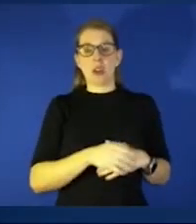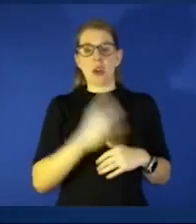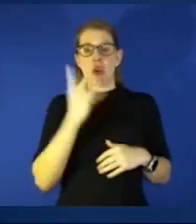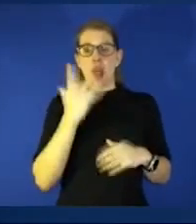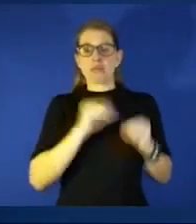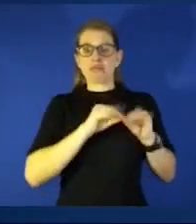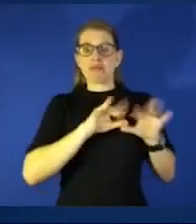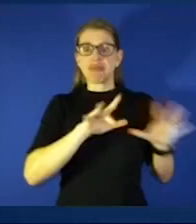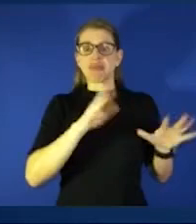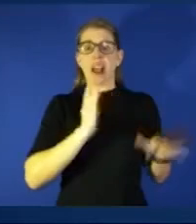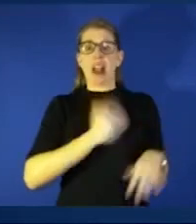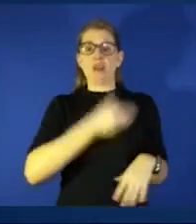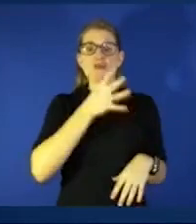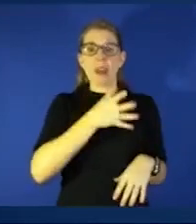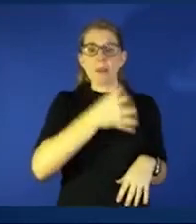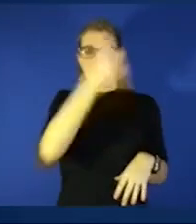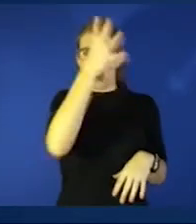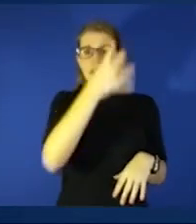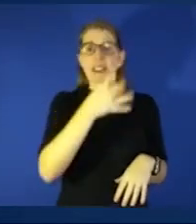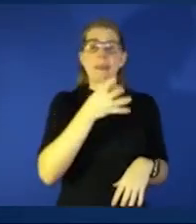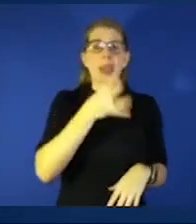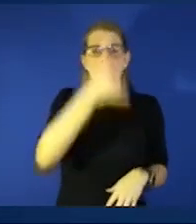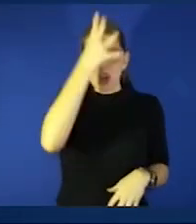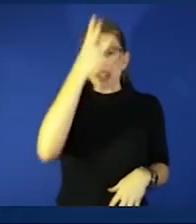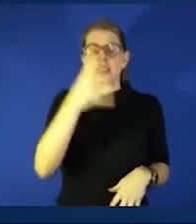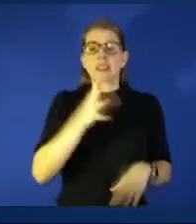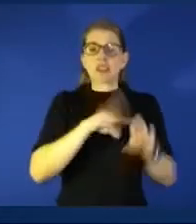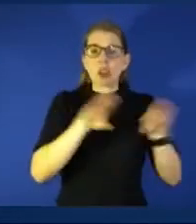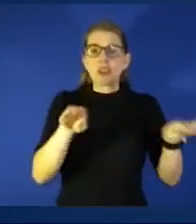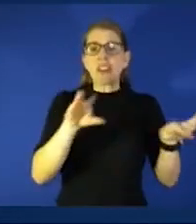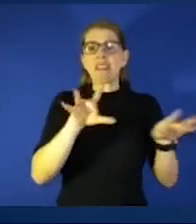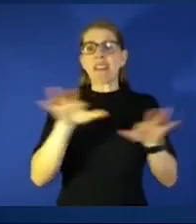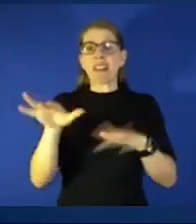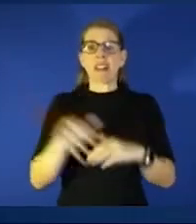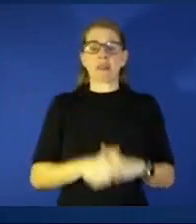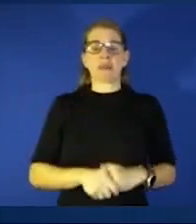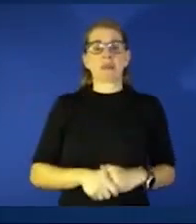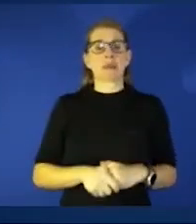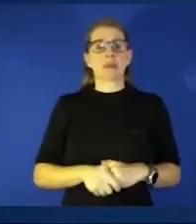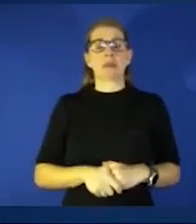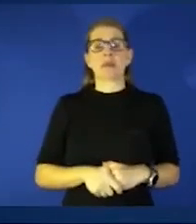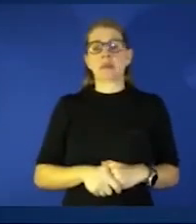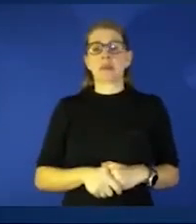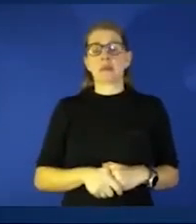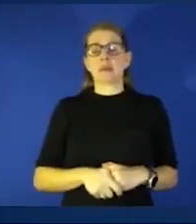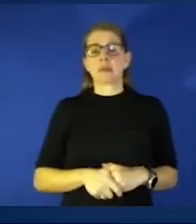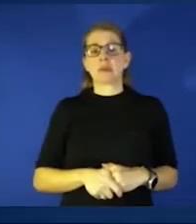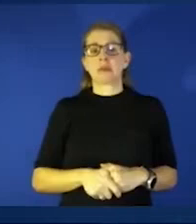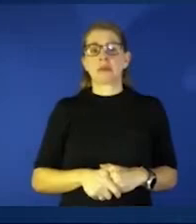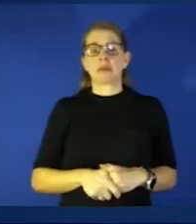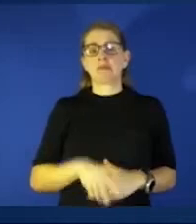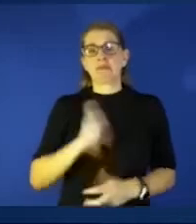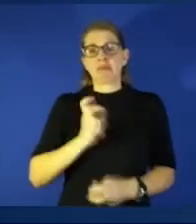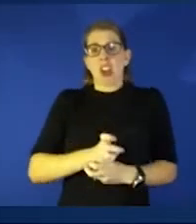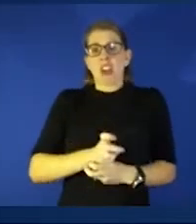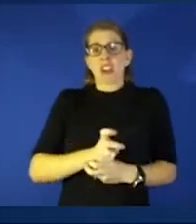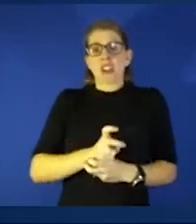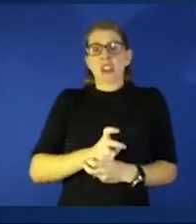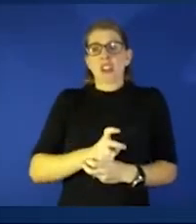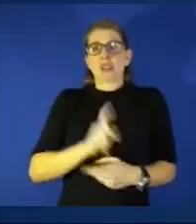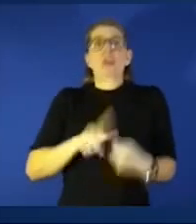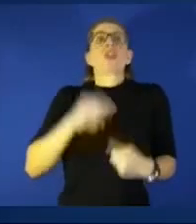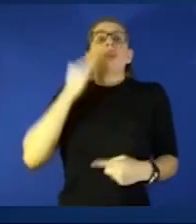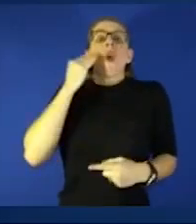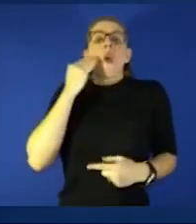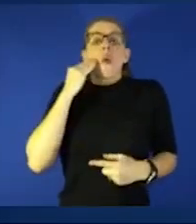our parents um and yeah it's it's hard to know that we're still in a very similar spot that we